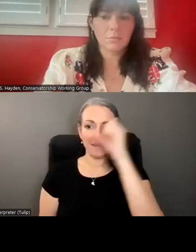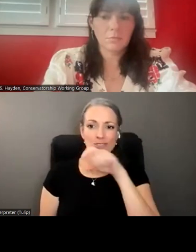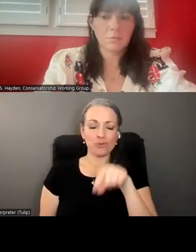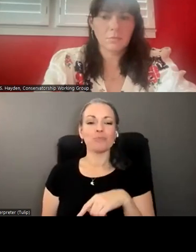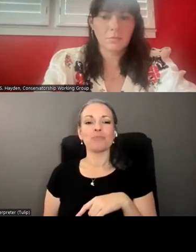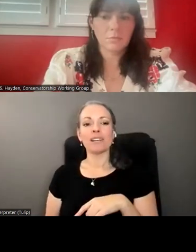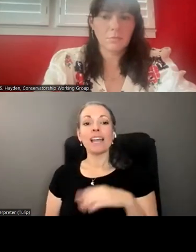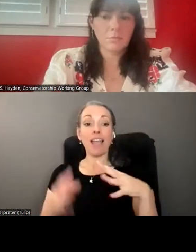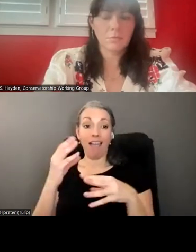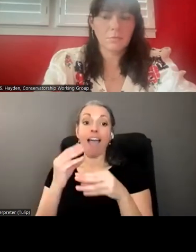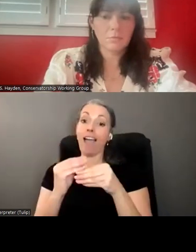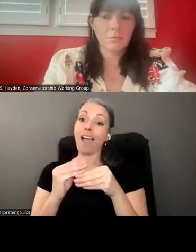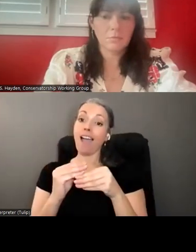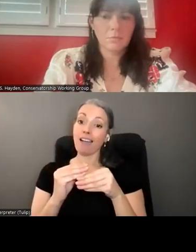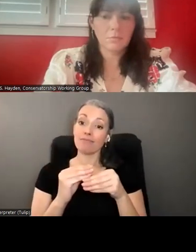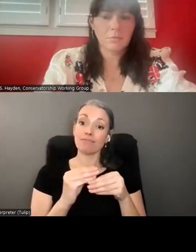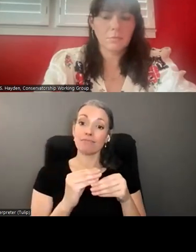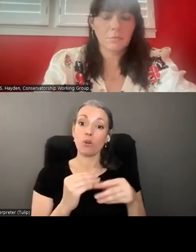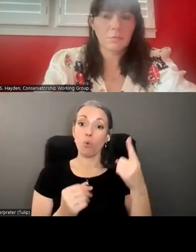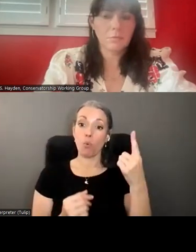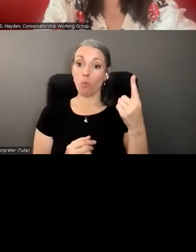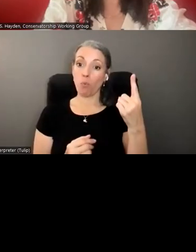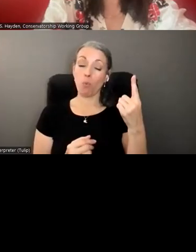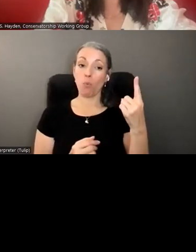just going to add that, you know, one of the